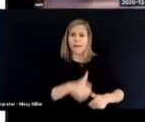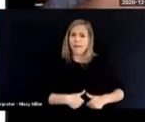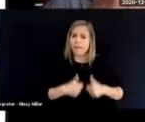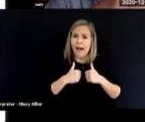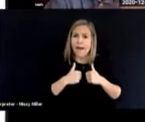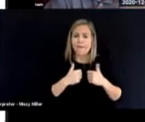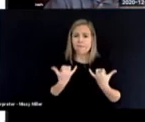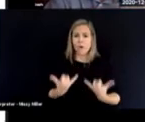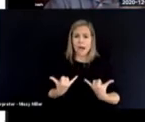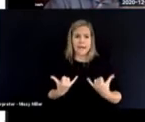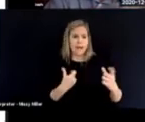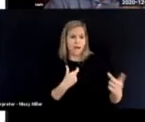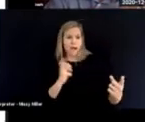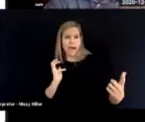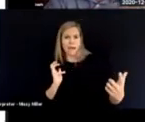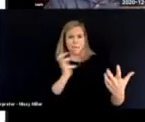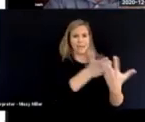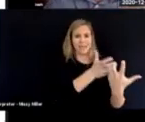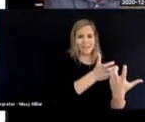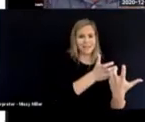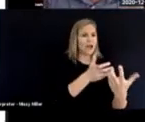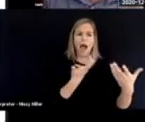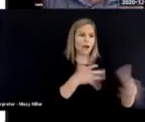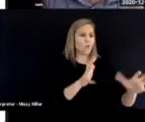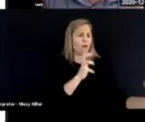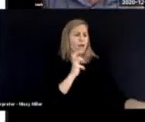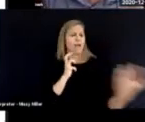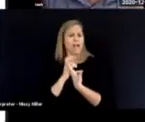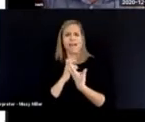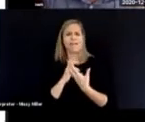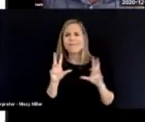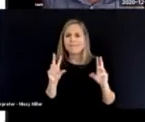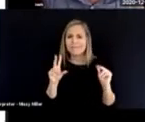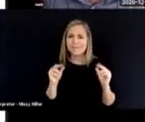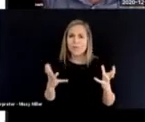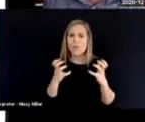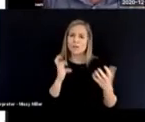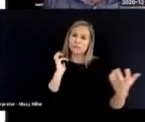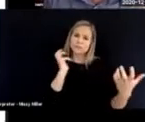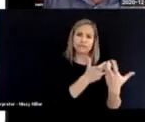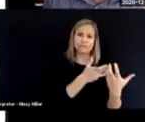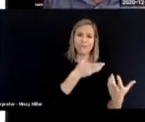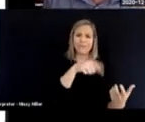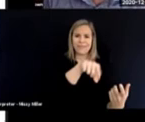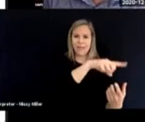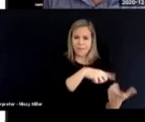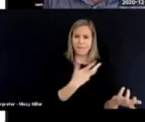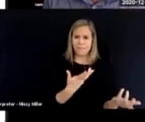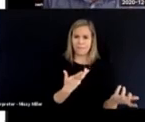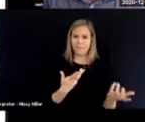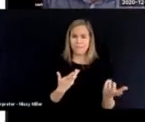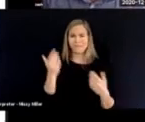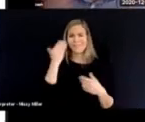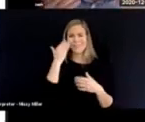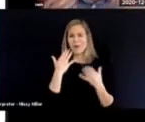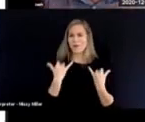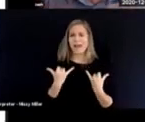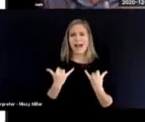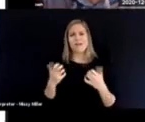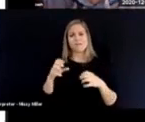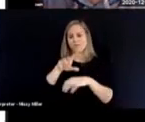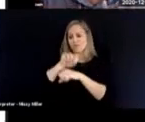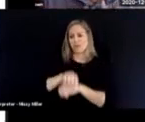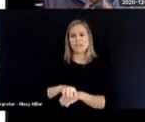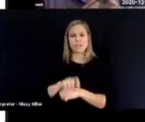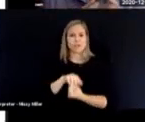child to come and meet you where you are, which is a far more traditional approach to education. indeed, when